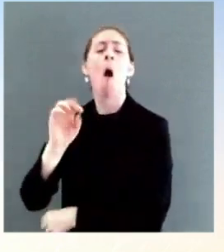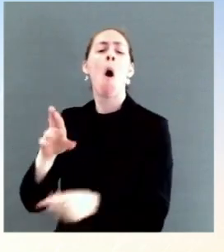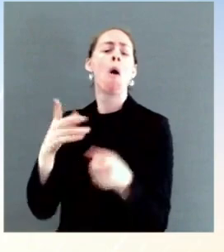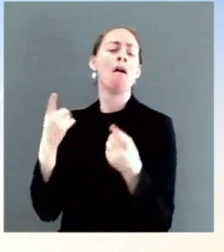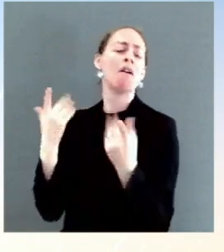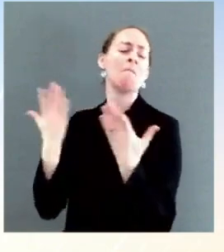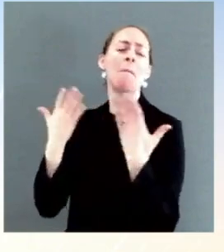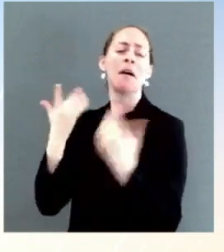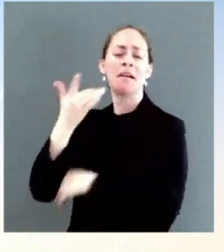boosted right now.